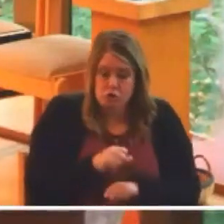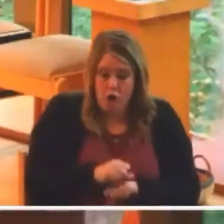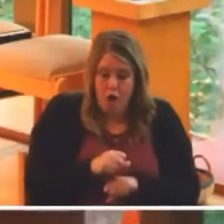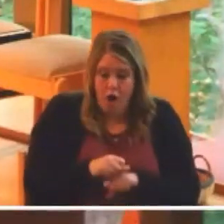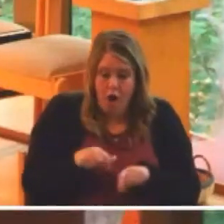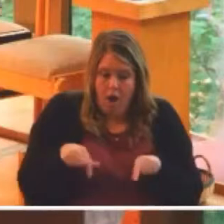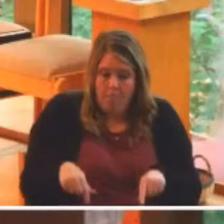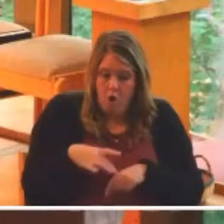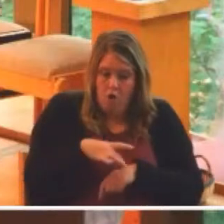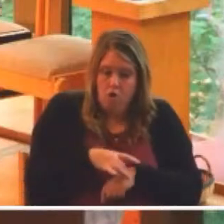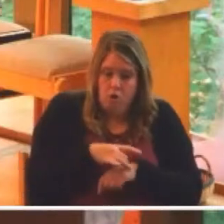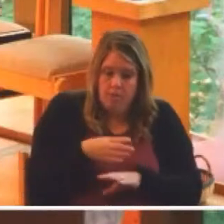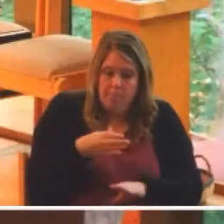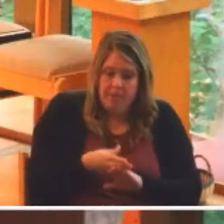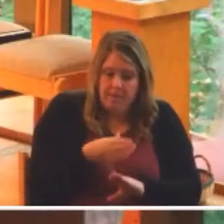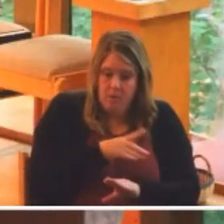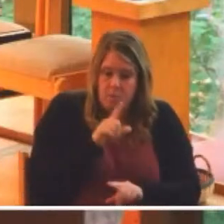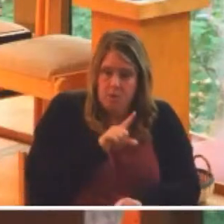side of heaven